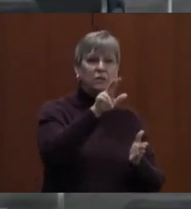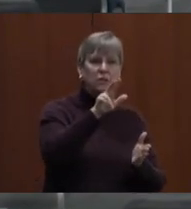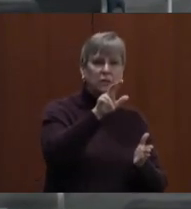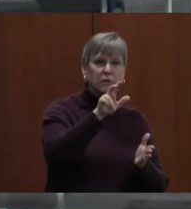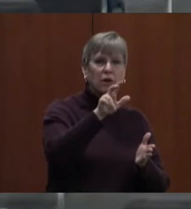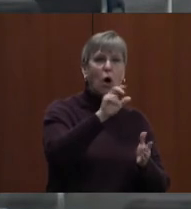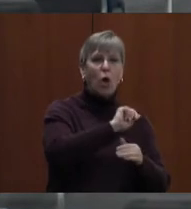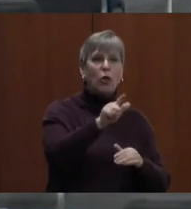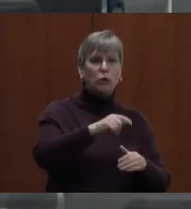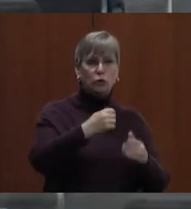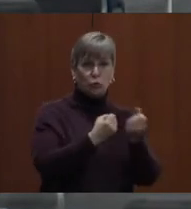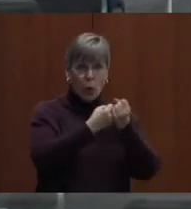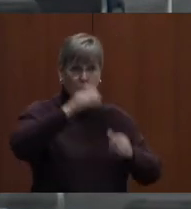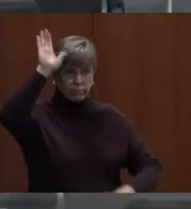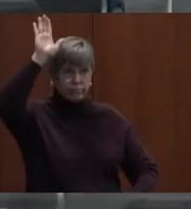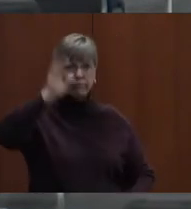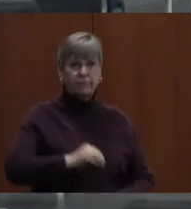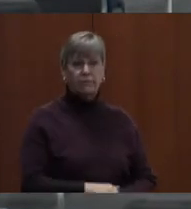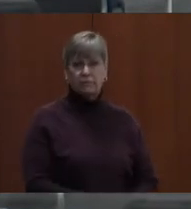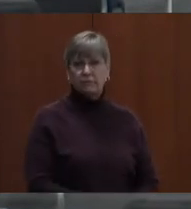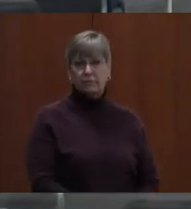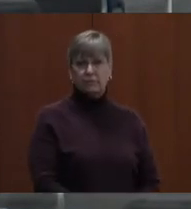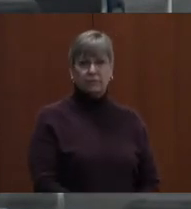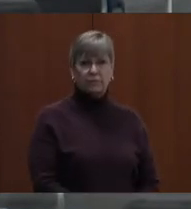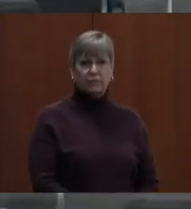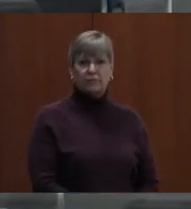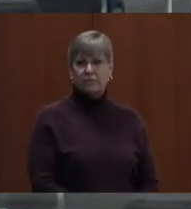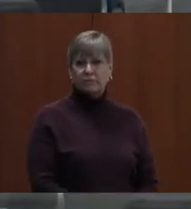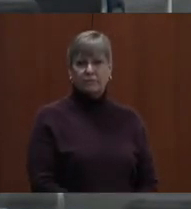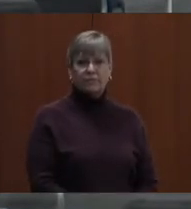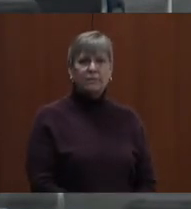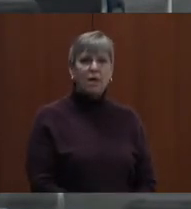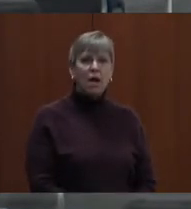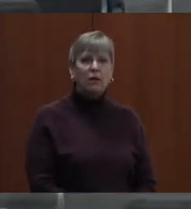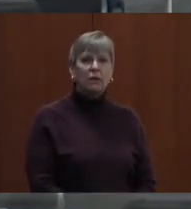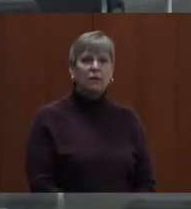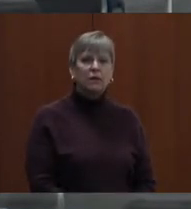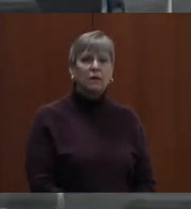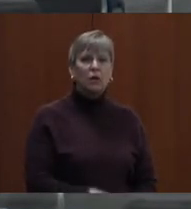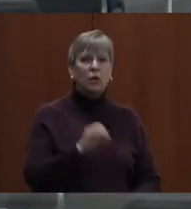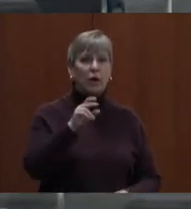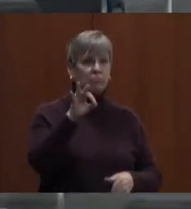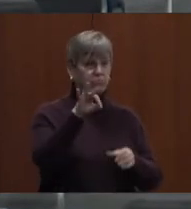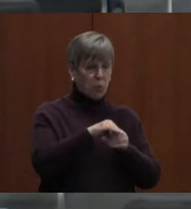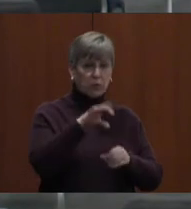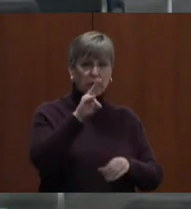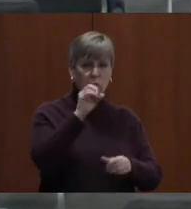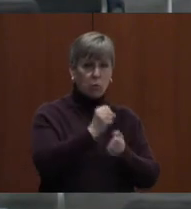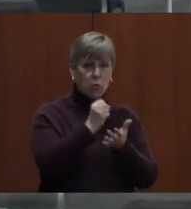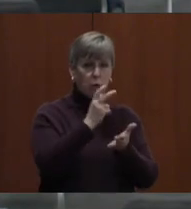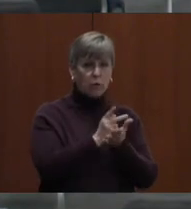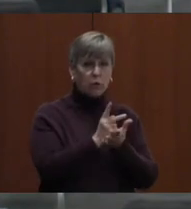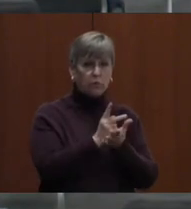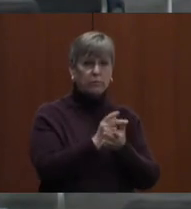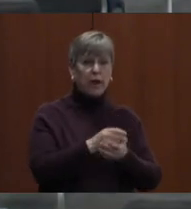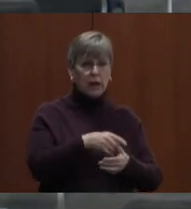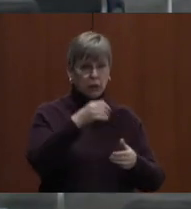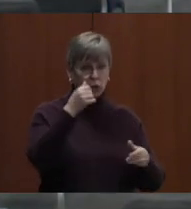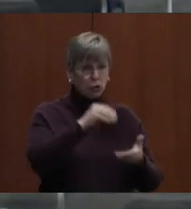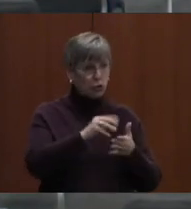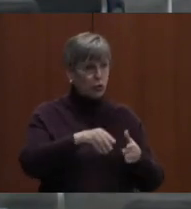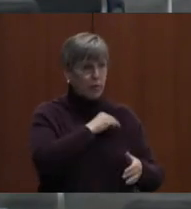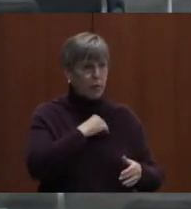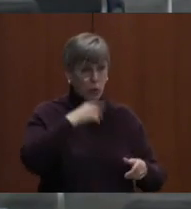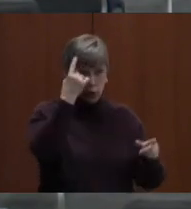All those in favor? Okay. Have a unanimous vote. Seven affirmative, and the student member concurs. Thank you,